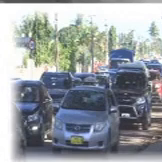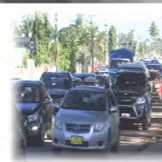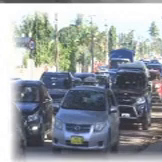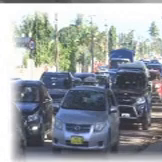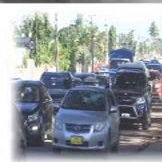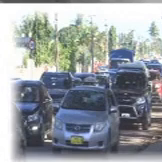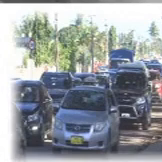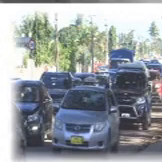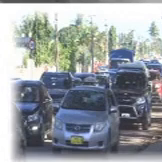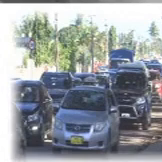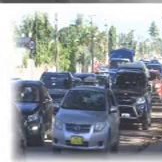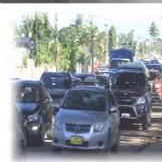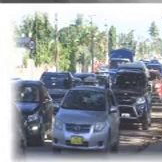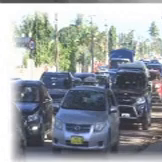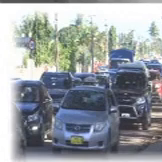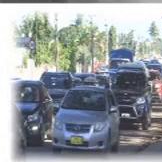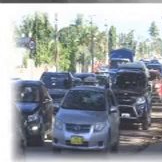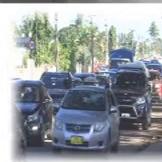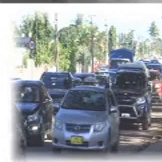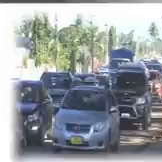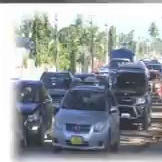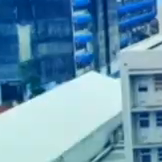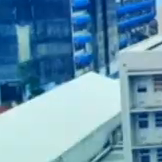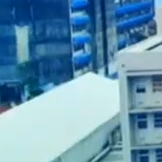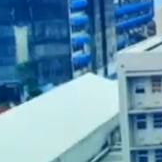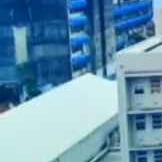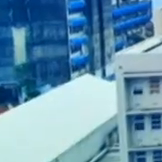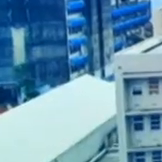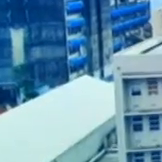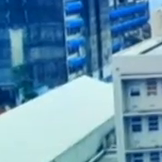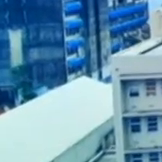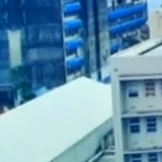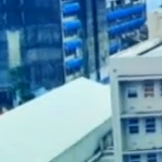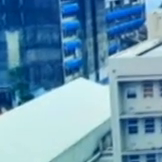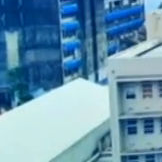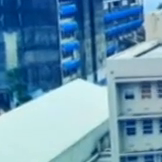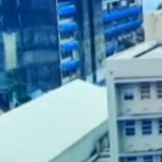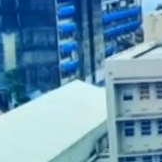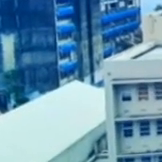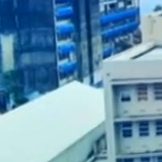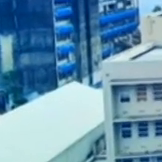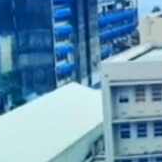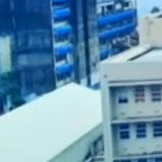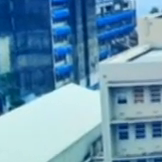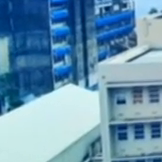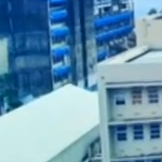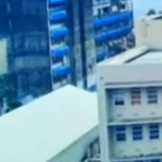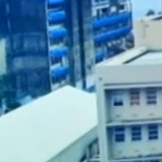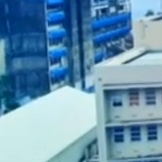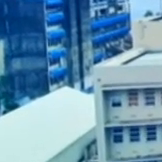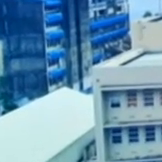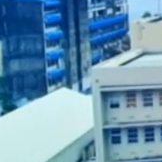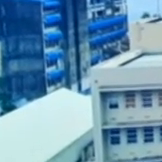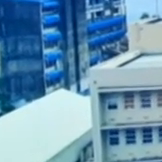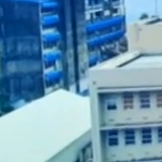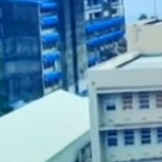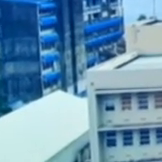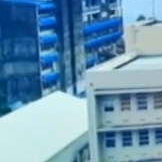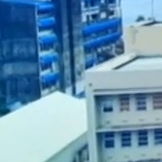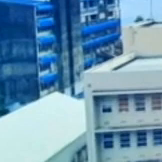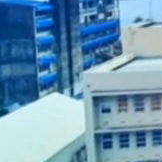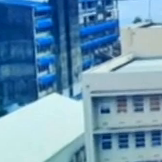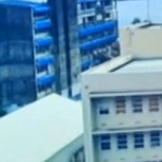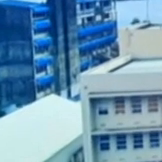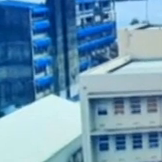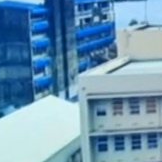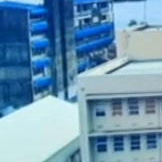Visit our FBC website to answer. And our shot of the day. Unusually serene day in the capital